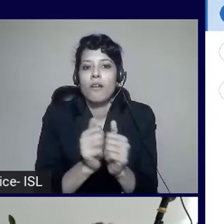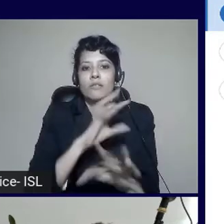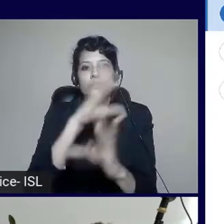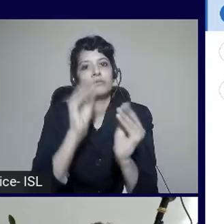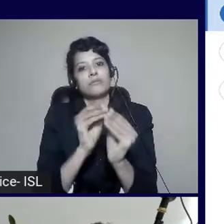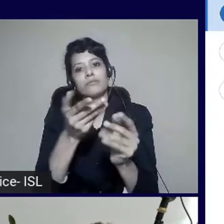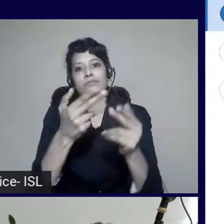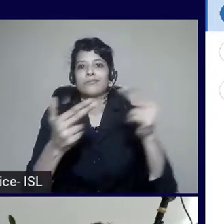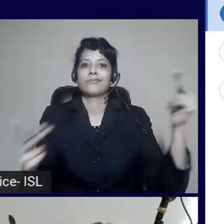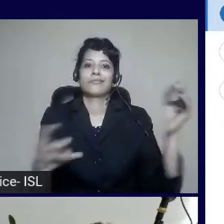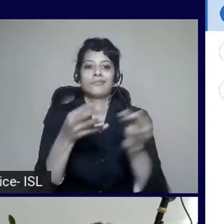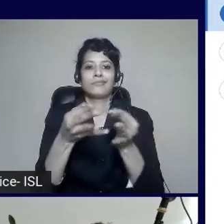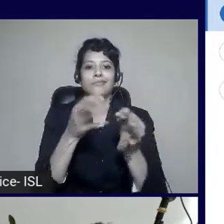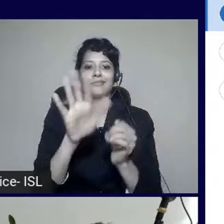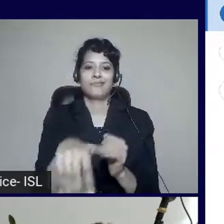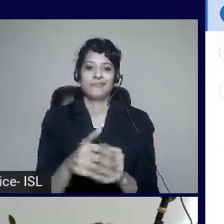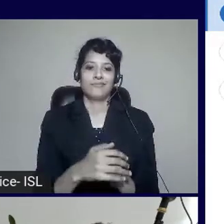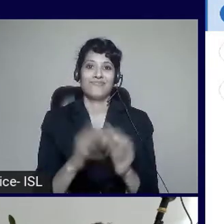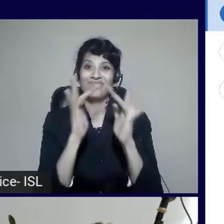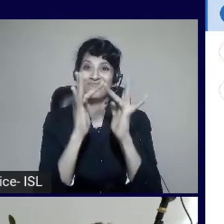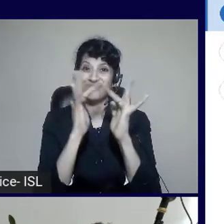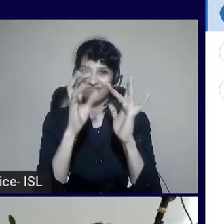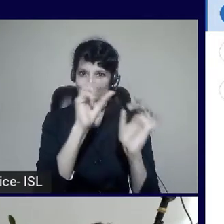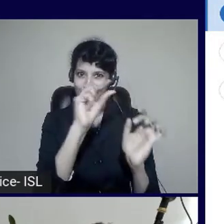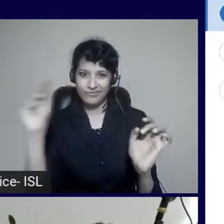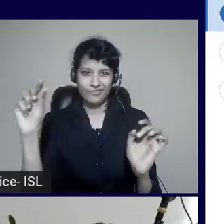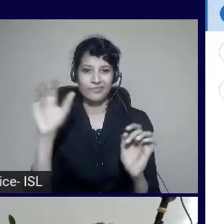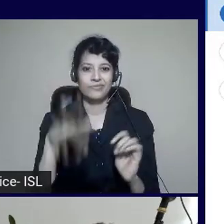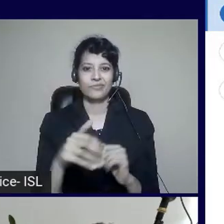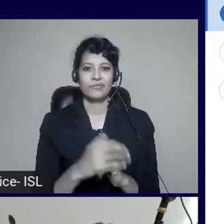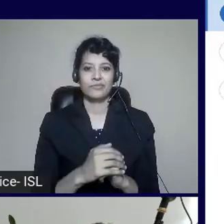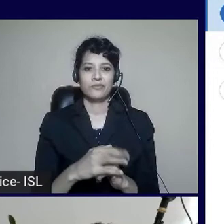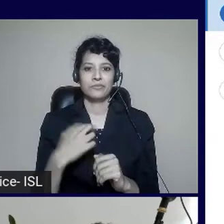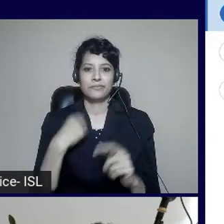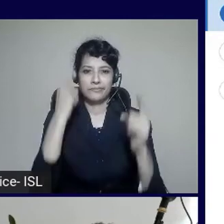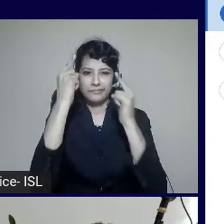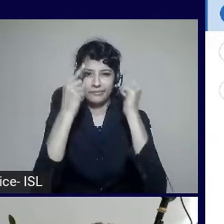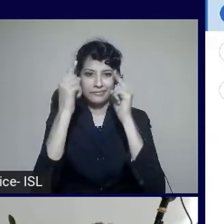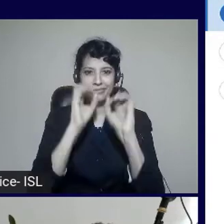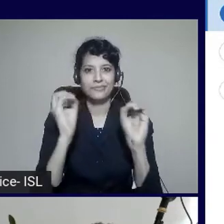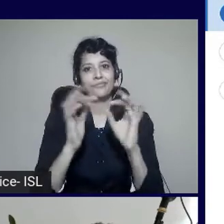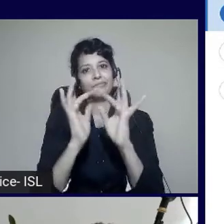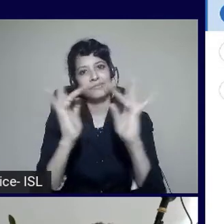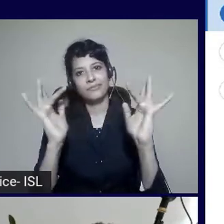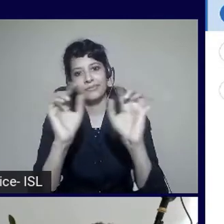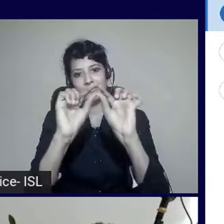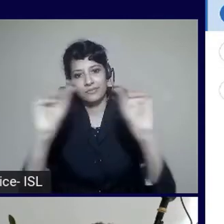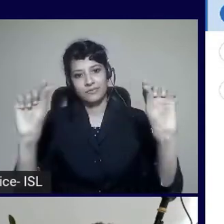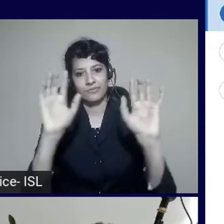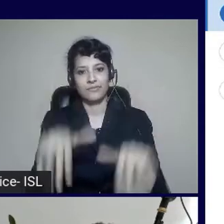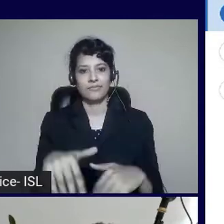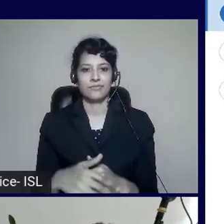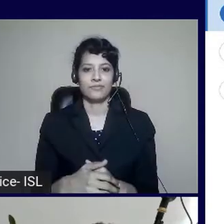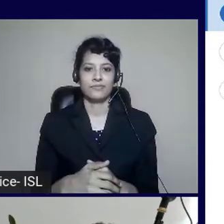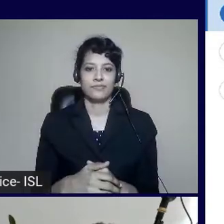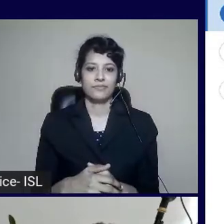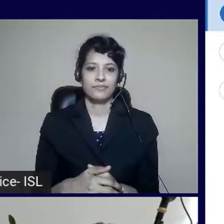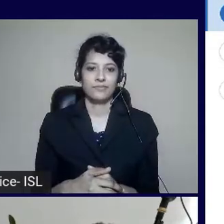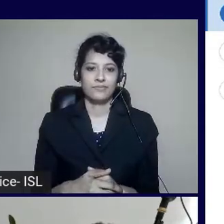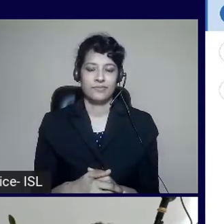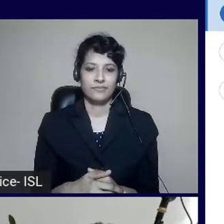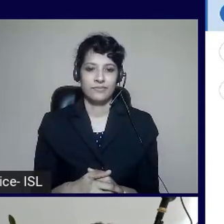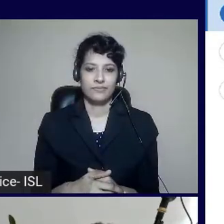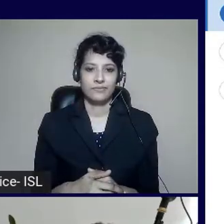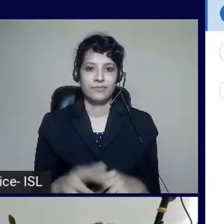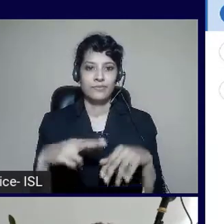We also have the link names. So they don't have discernible text. So there's an aref there. That just doesn't have any link names. And